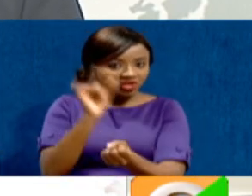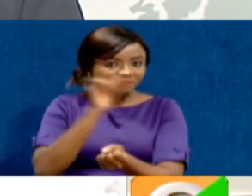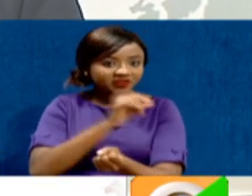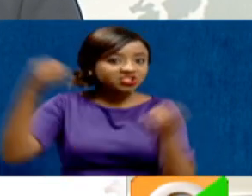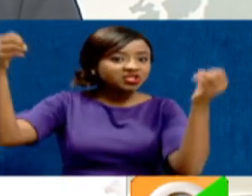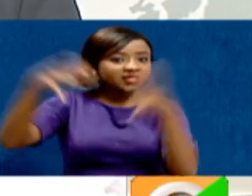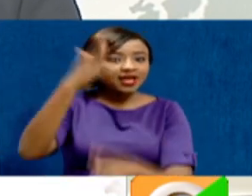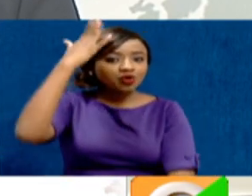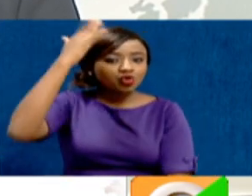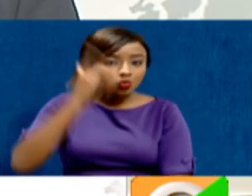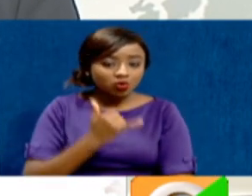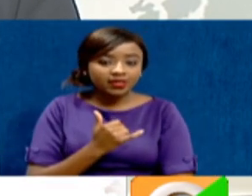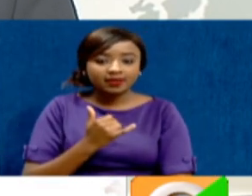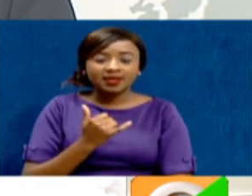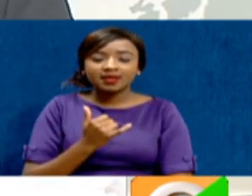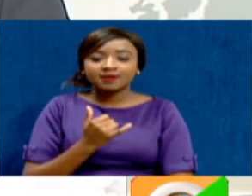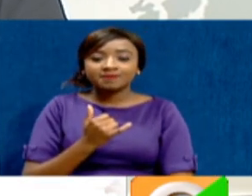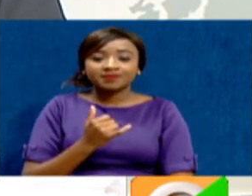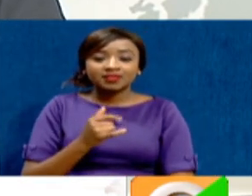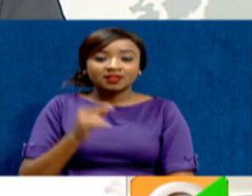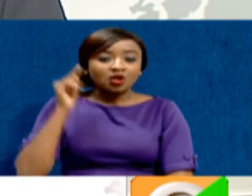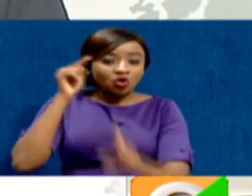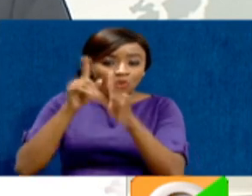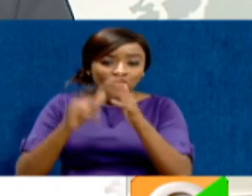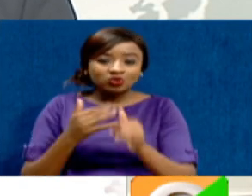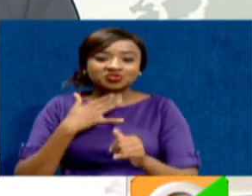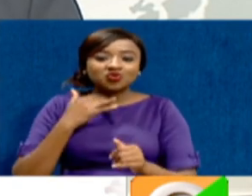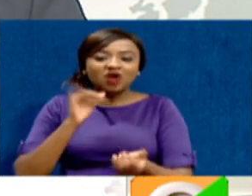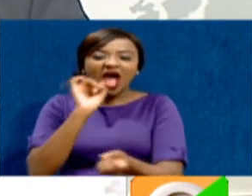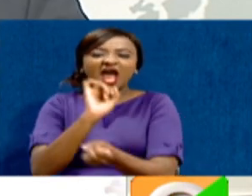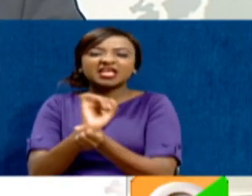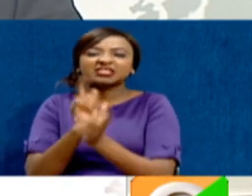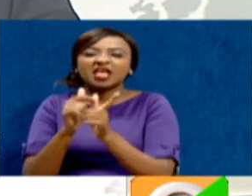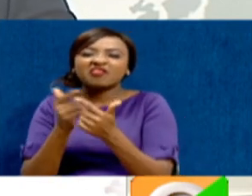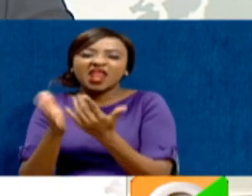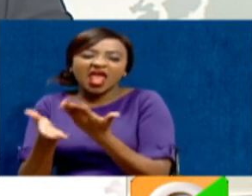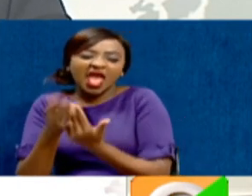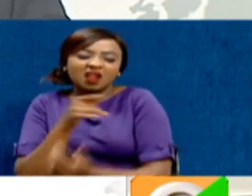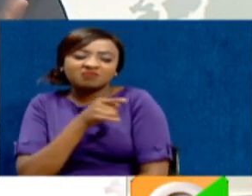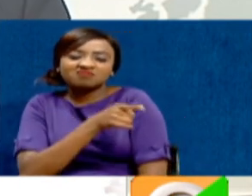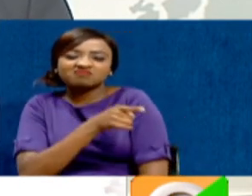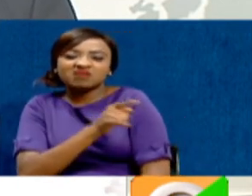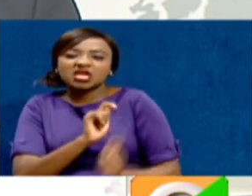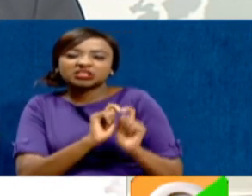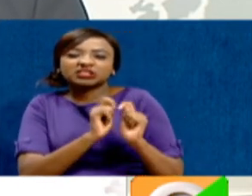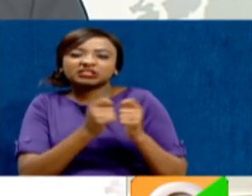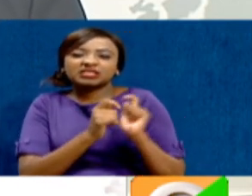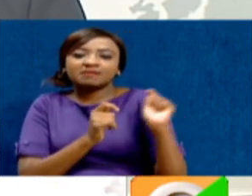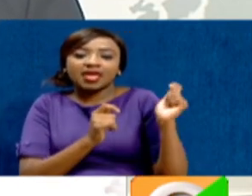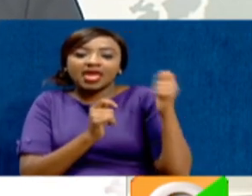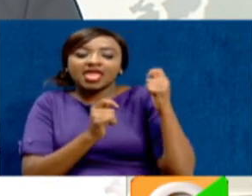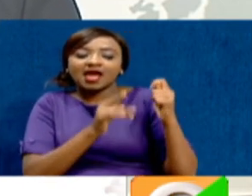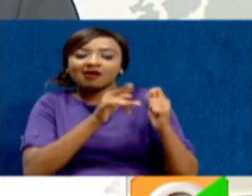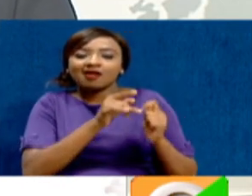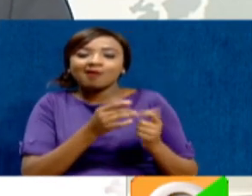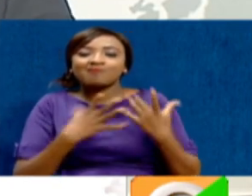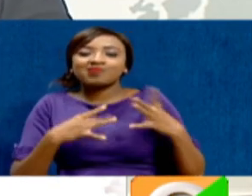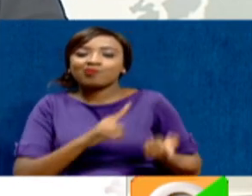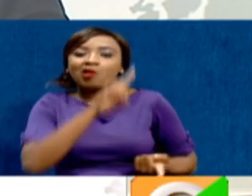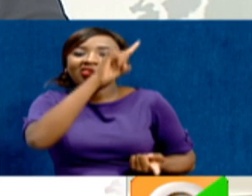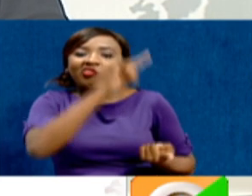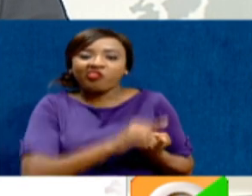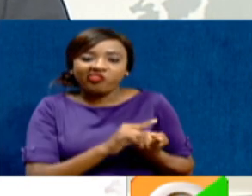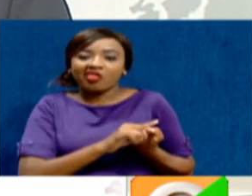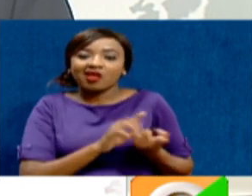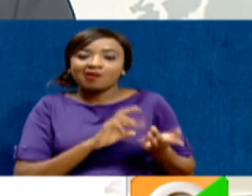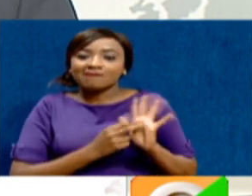why they were arrested. The arrest was to tinker with the numbers of the team that was calling itself Team Kenya. By denying